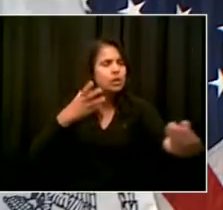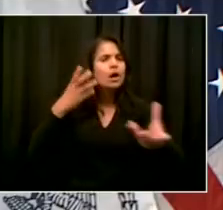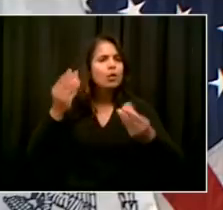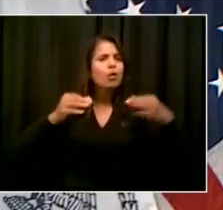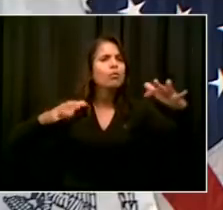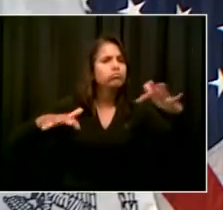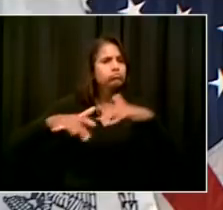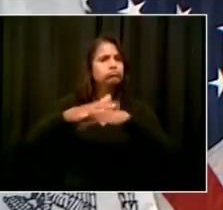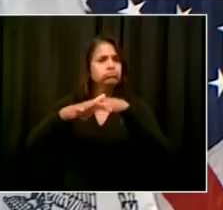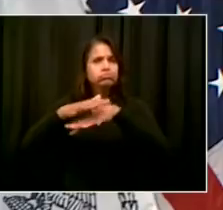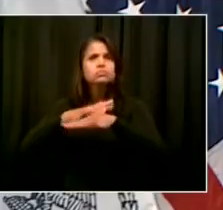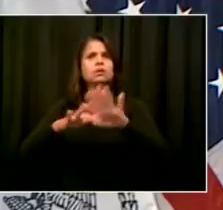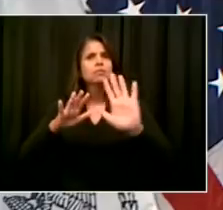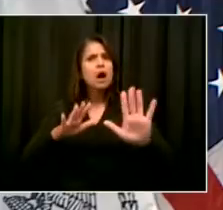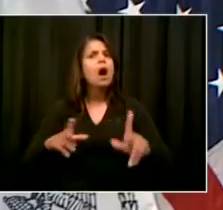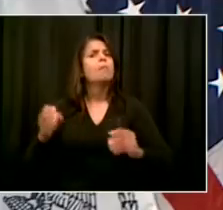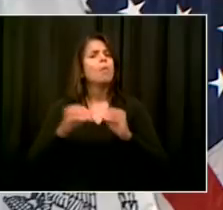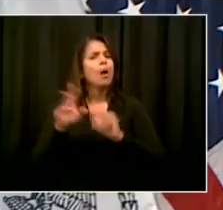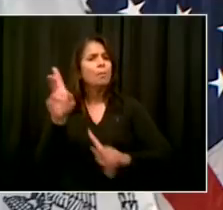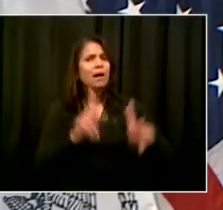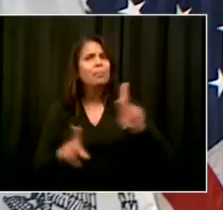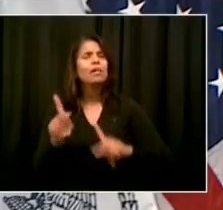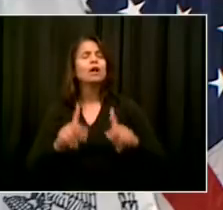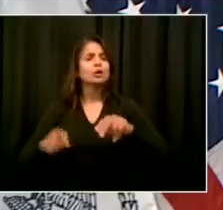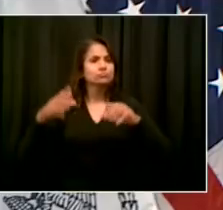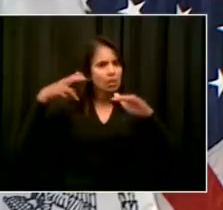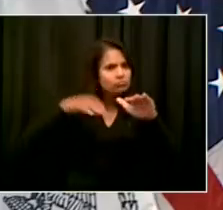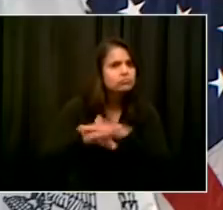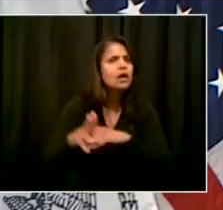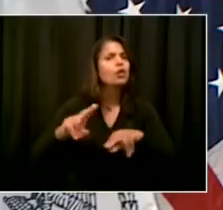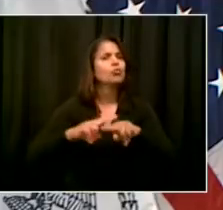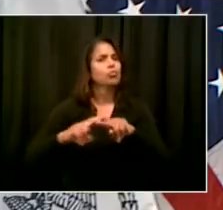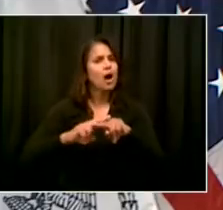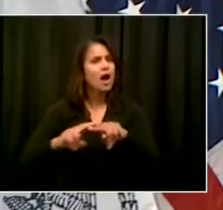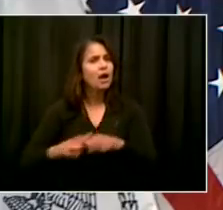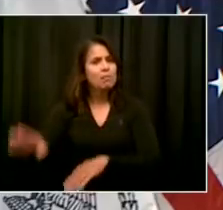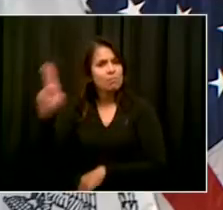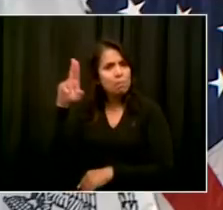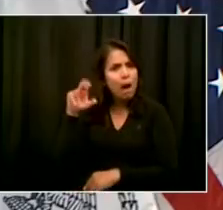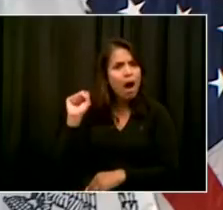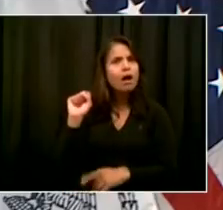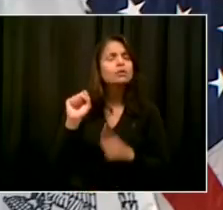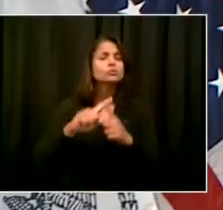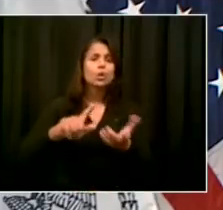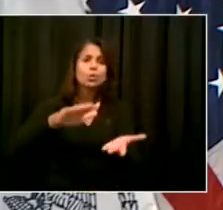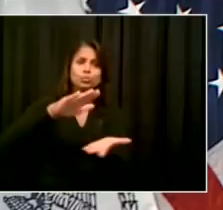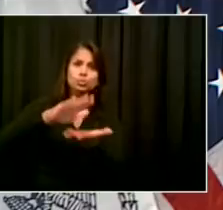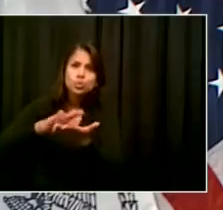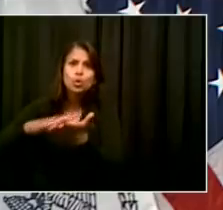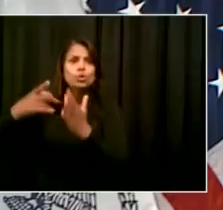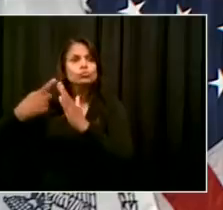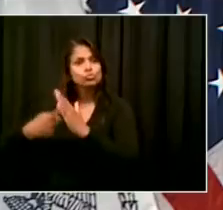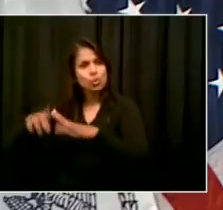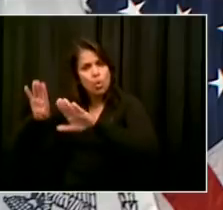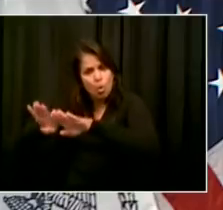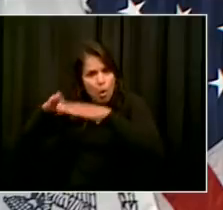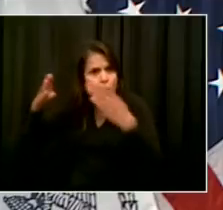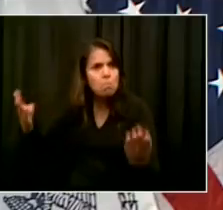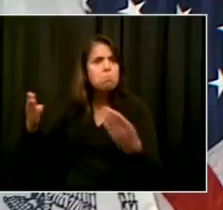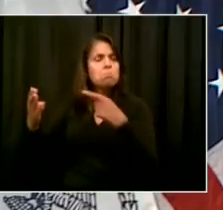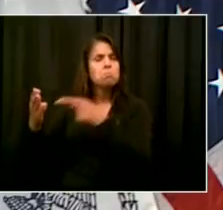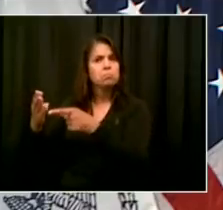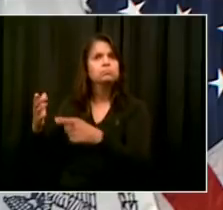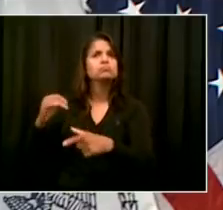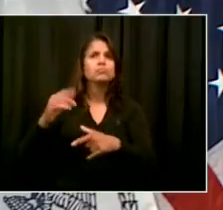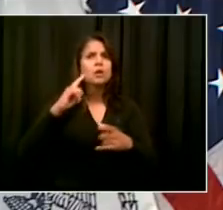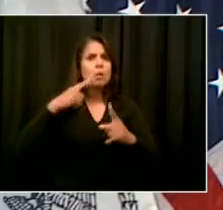watch each step carefully, and this next few steps are big steps, bringing back the whole school system. Starting to have indoor dining,